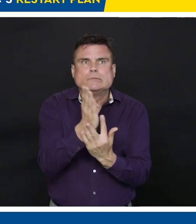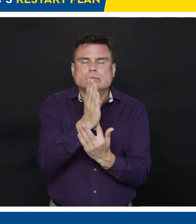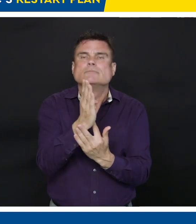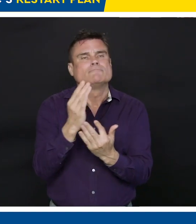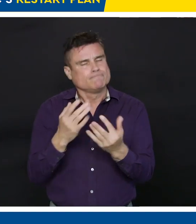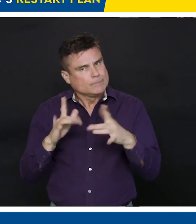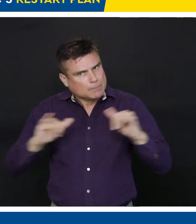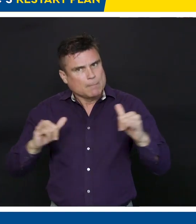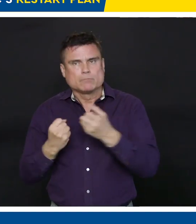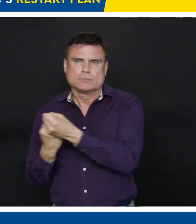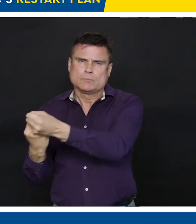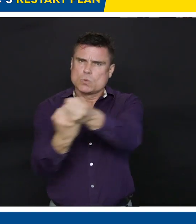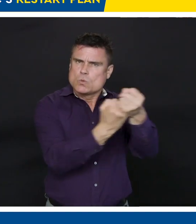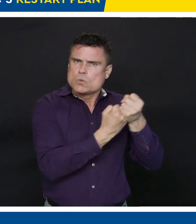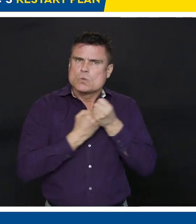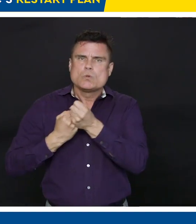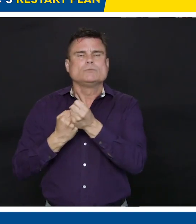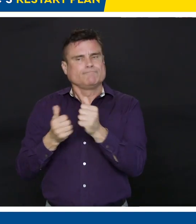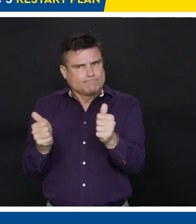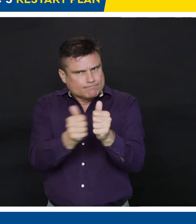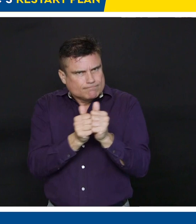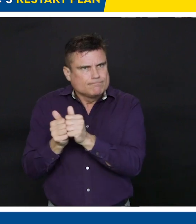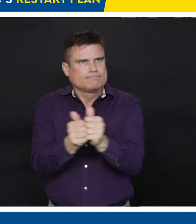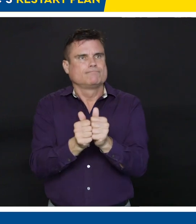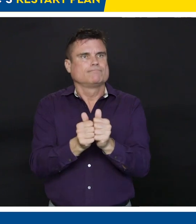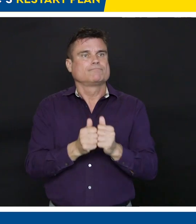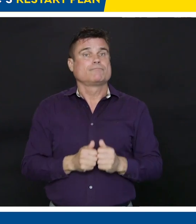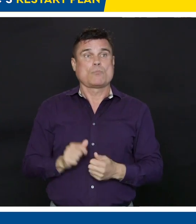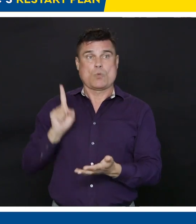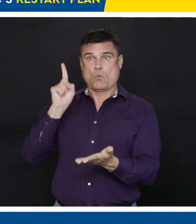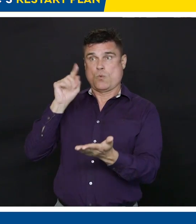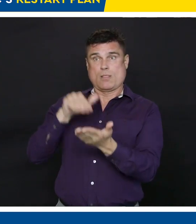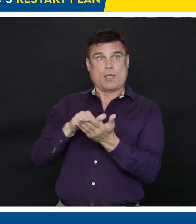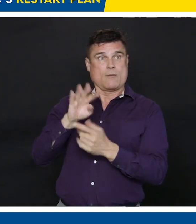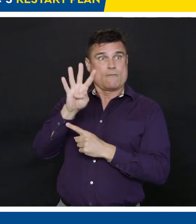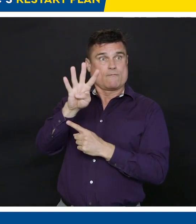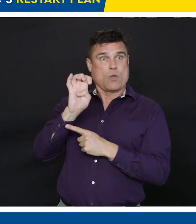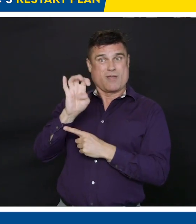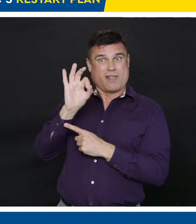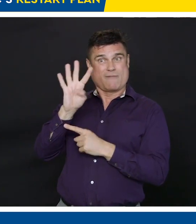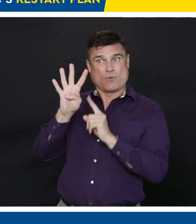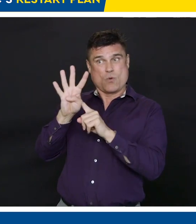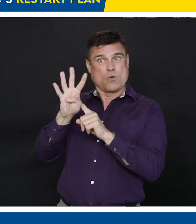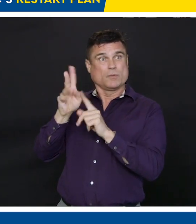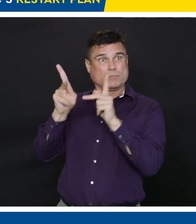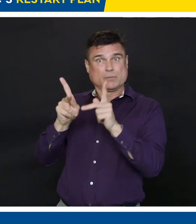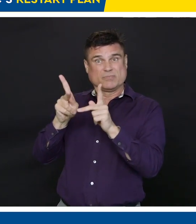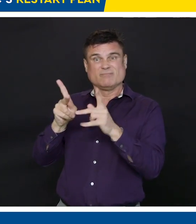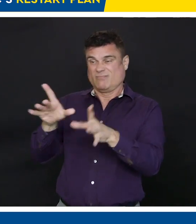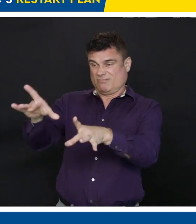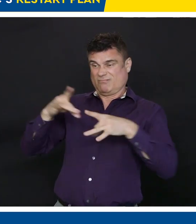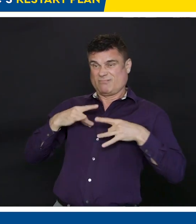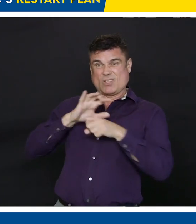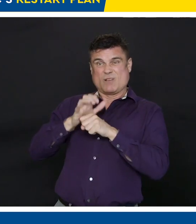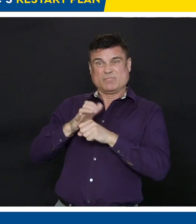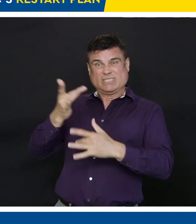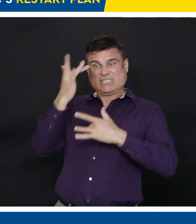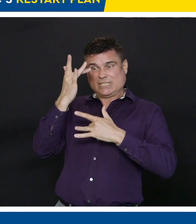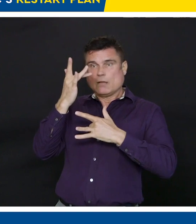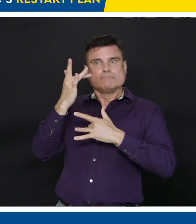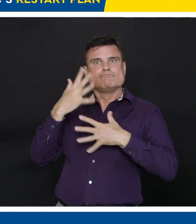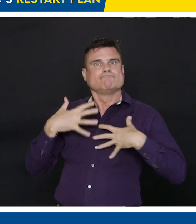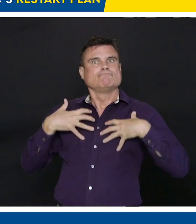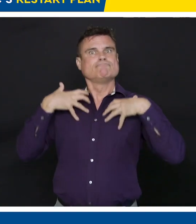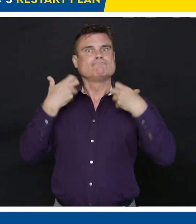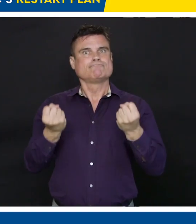by the businesses that have retooled to create PPE for frontline workers here in BC, and for those